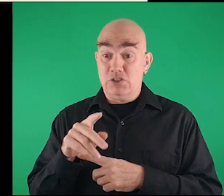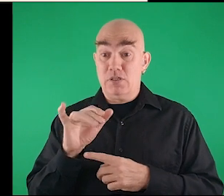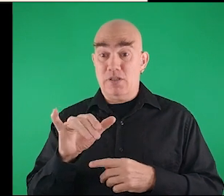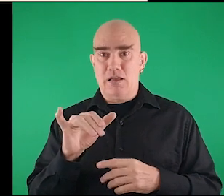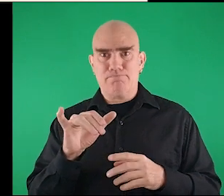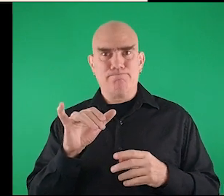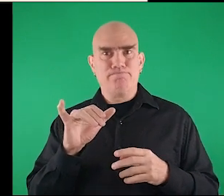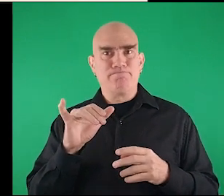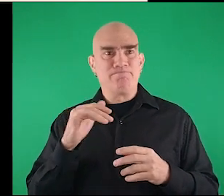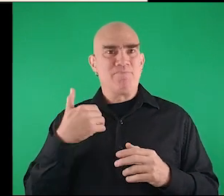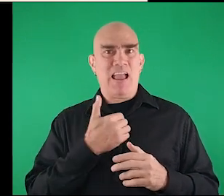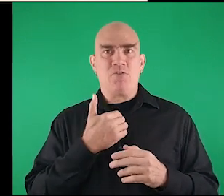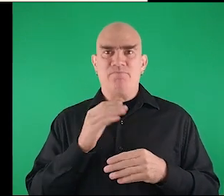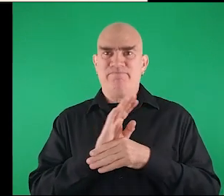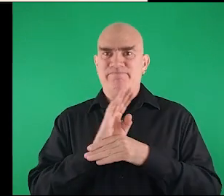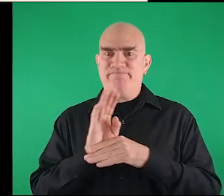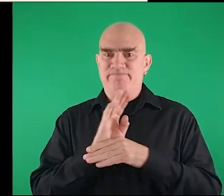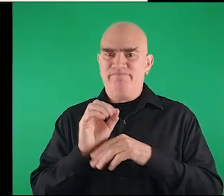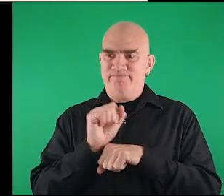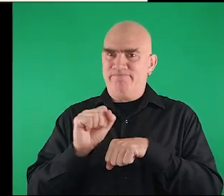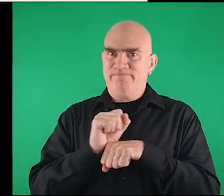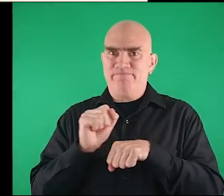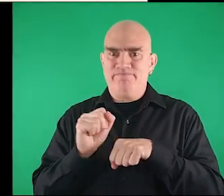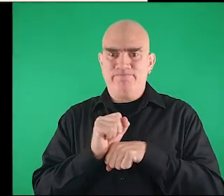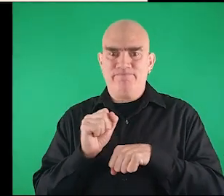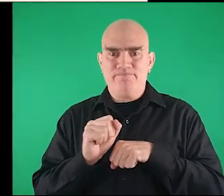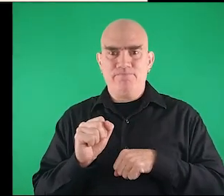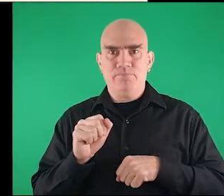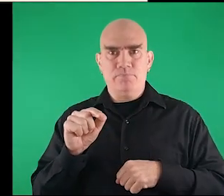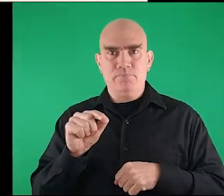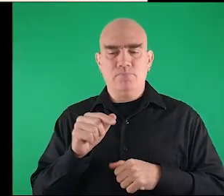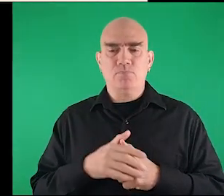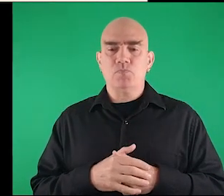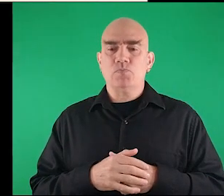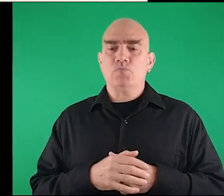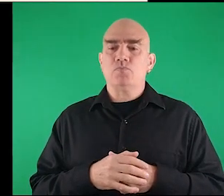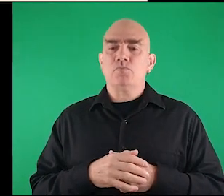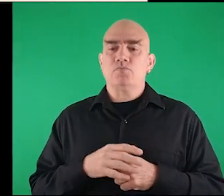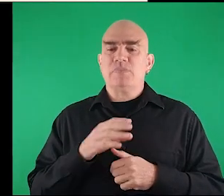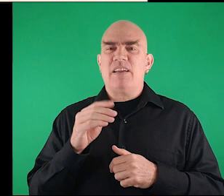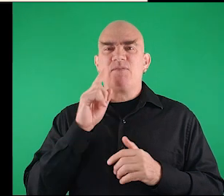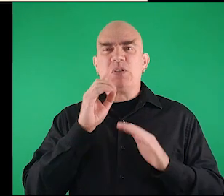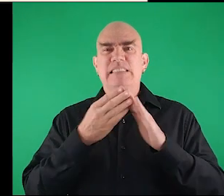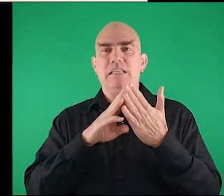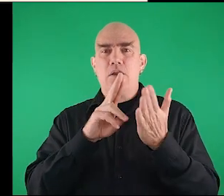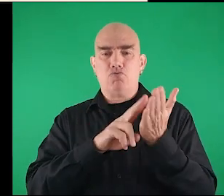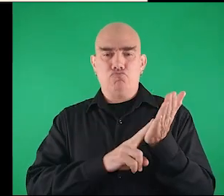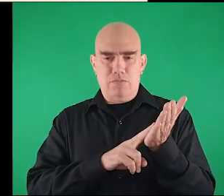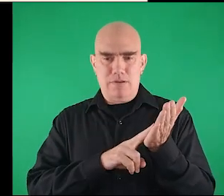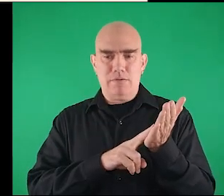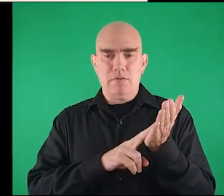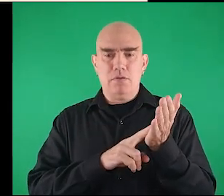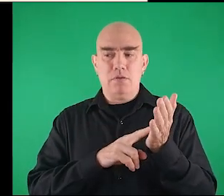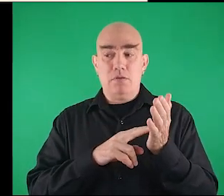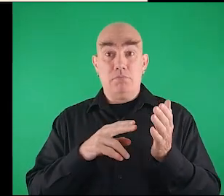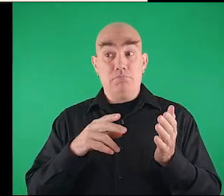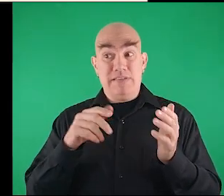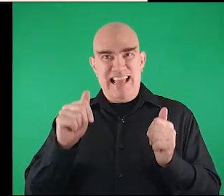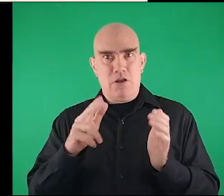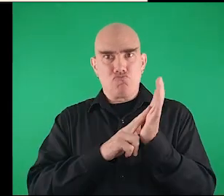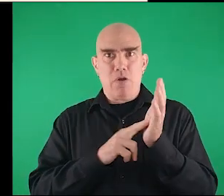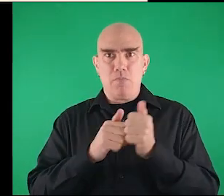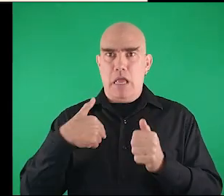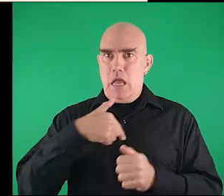the corporation, the enterprise and or municipality